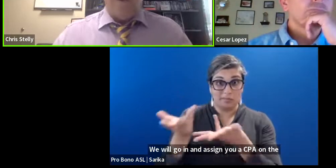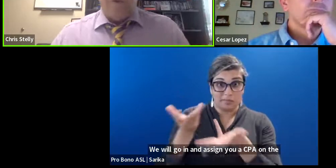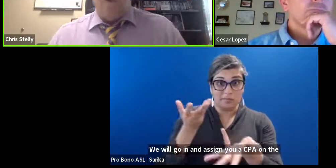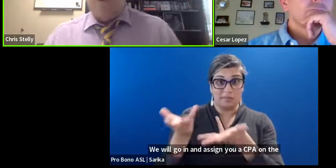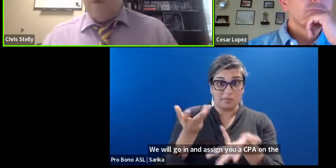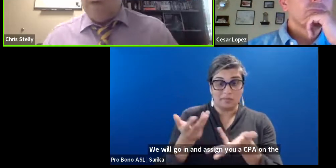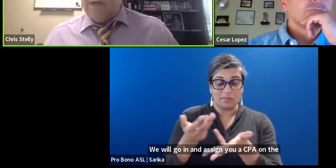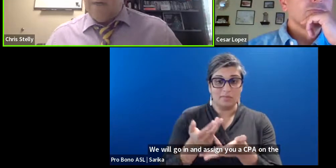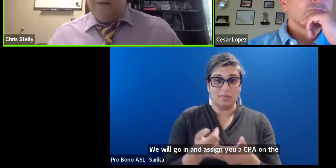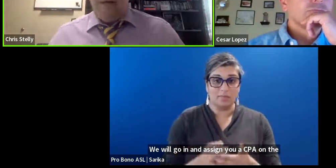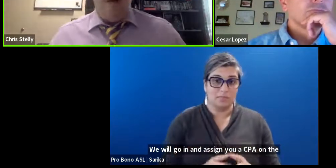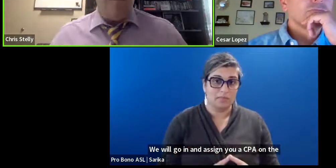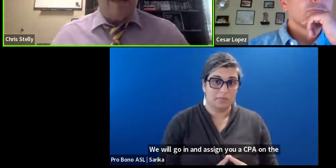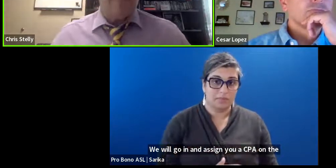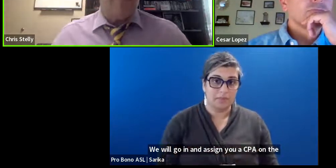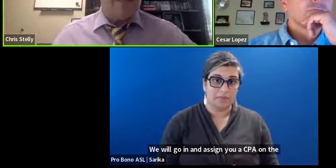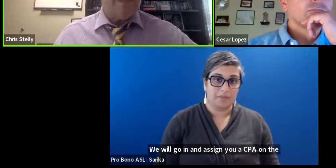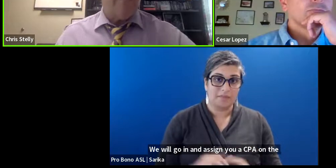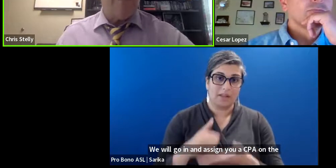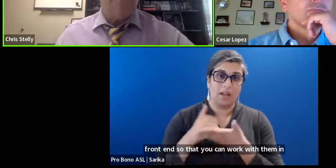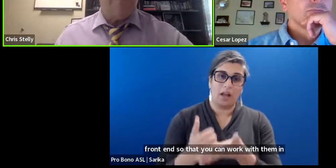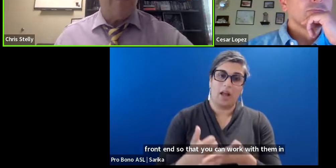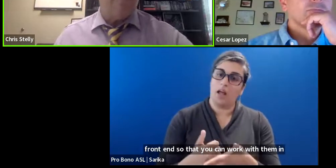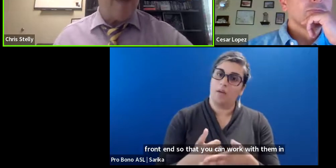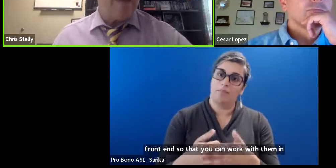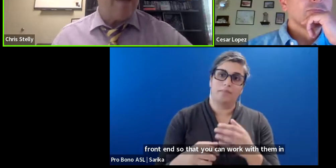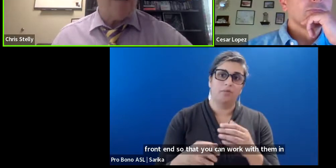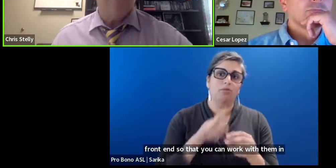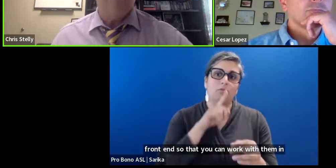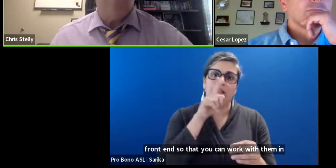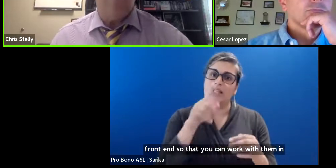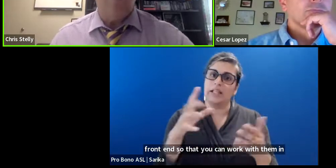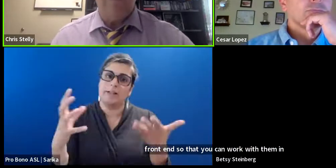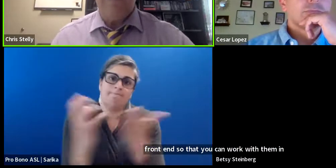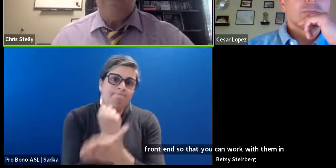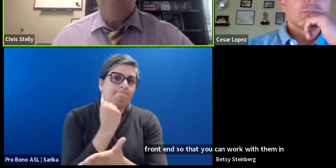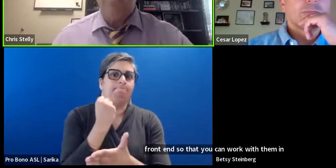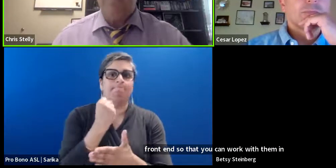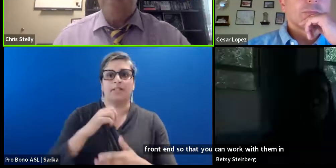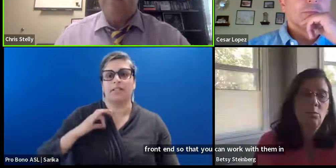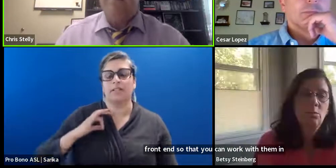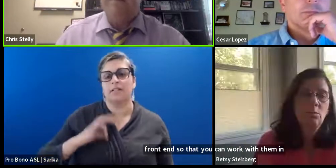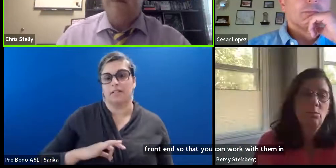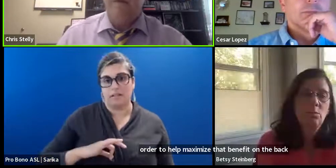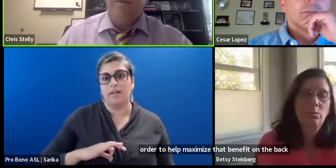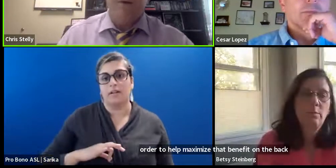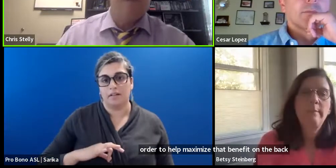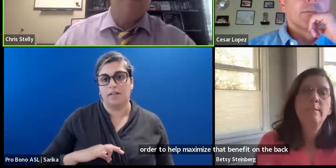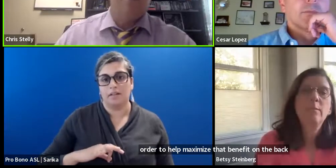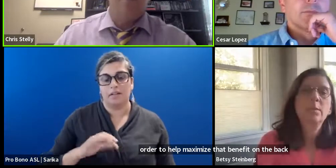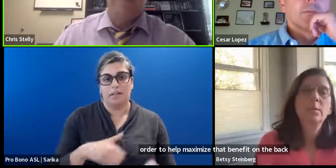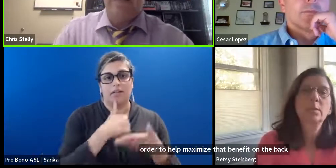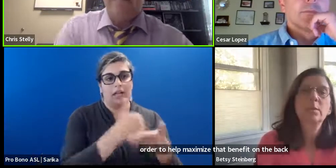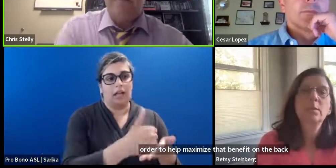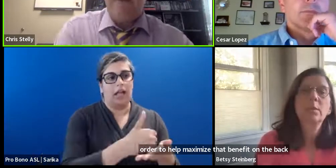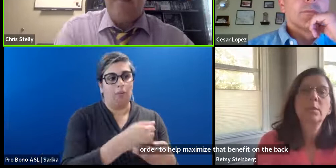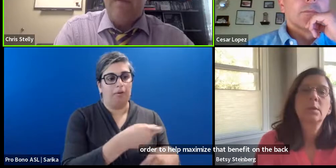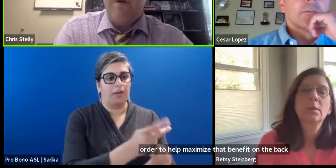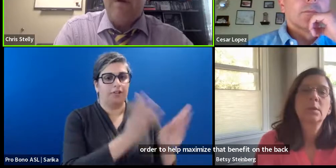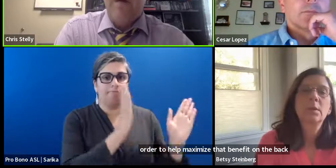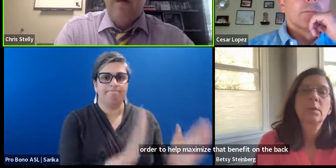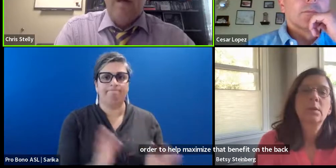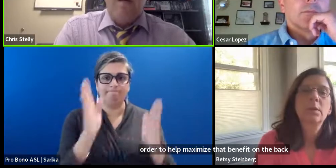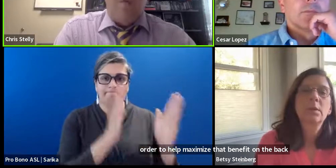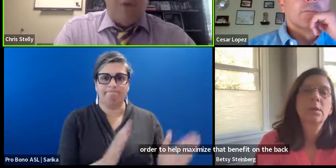In order to. Uh. Help maximize that benefit. the back end. And more importantly. help. To help productions. Organize their